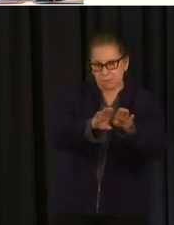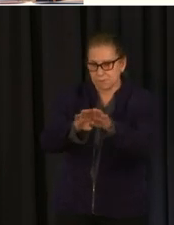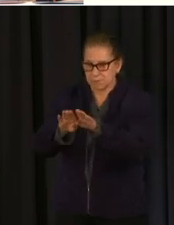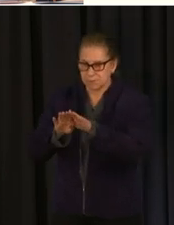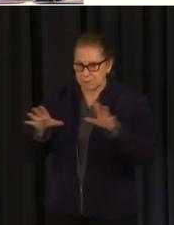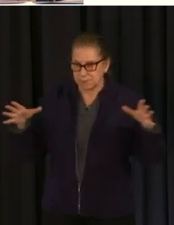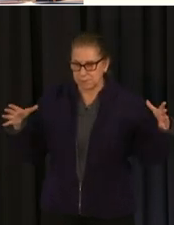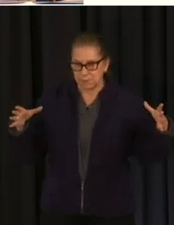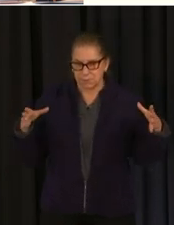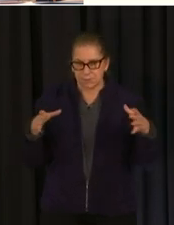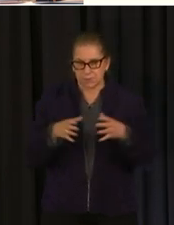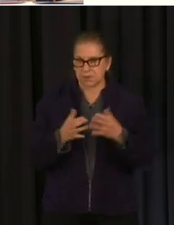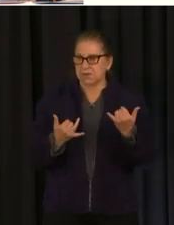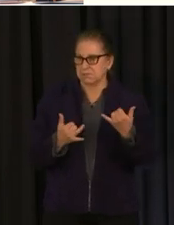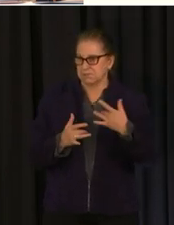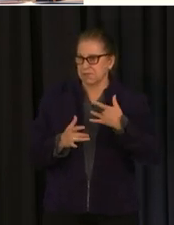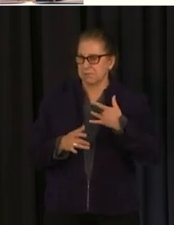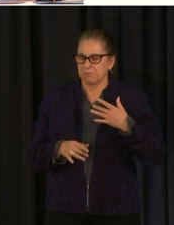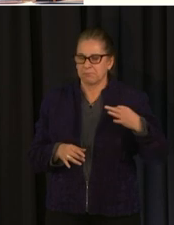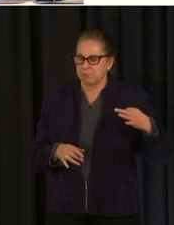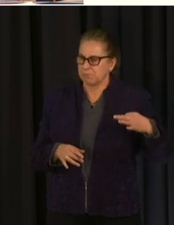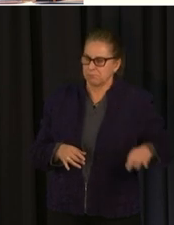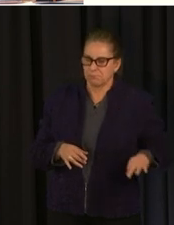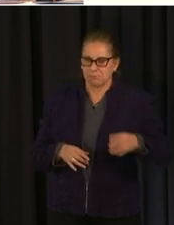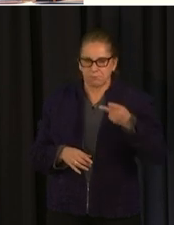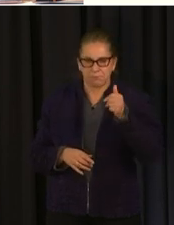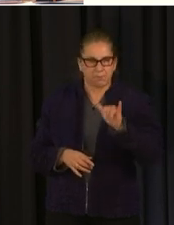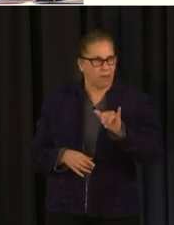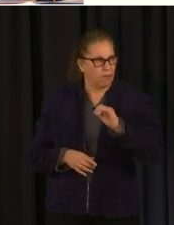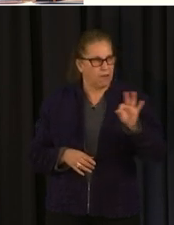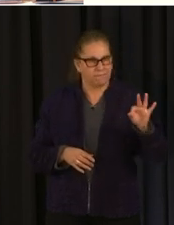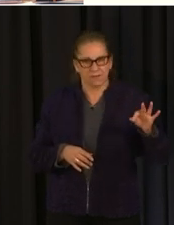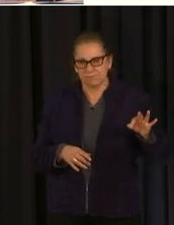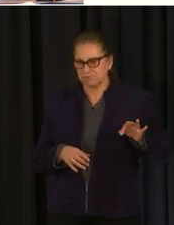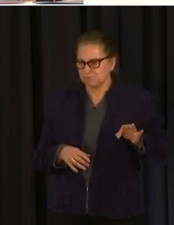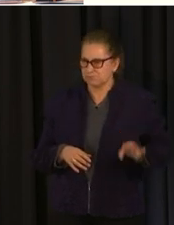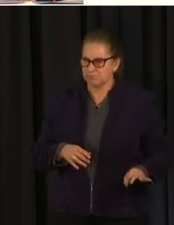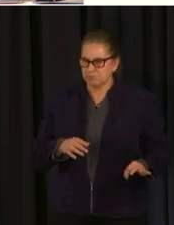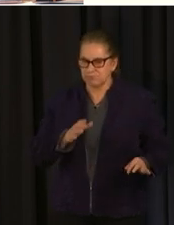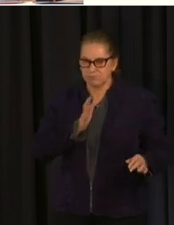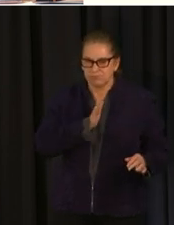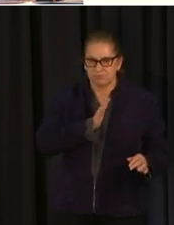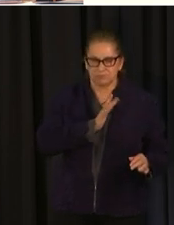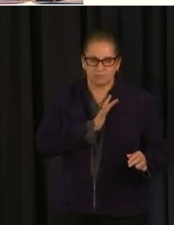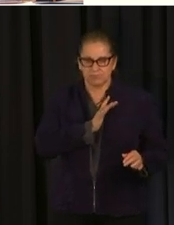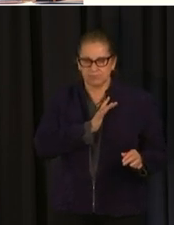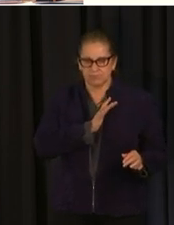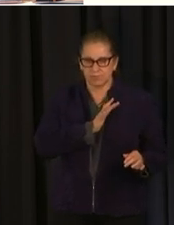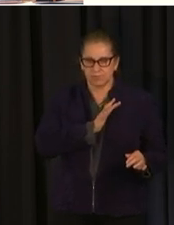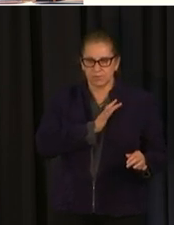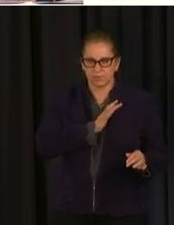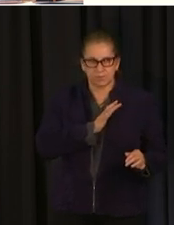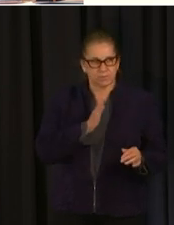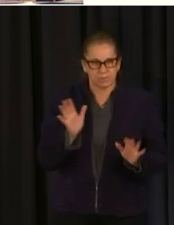to need to remain vigilant i'll highlight it again the mayor's already highlighted it we'll do it the 17th time if necessary there are